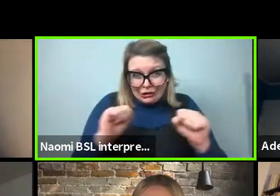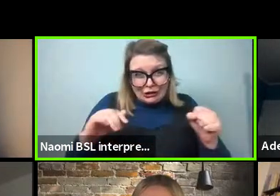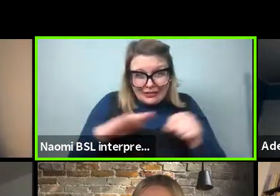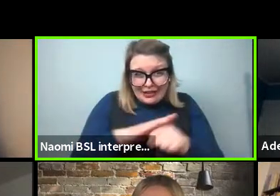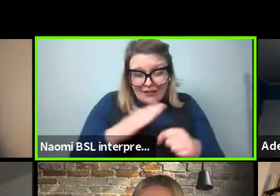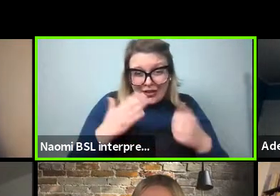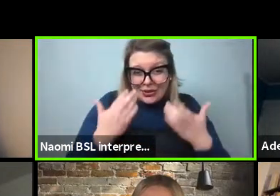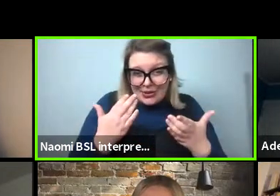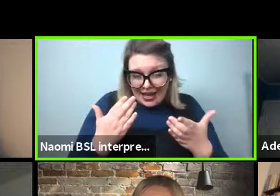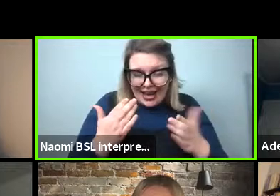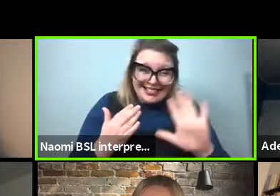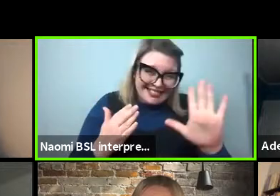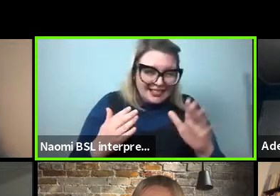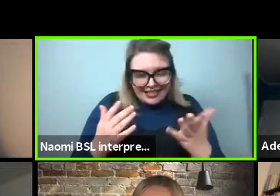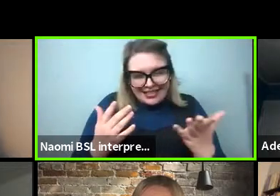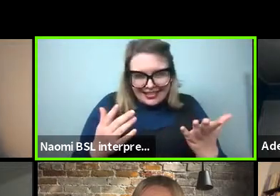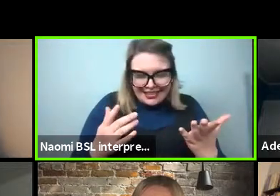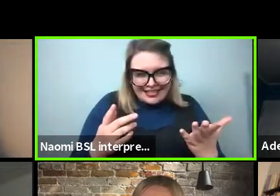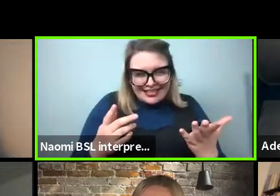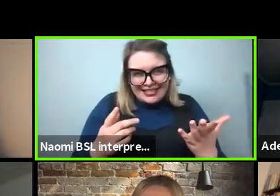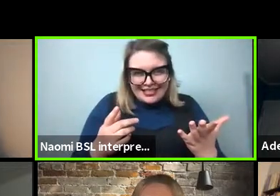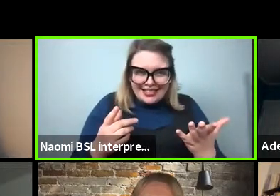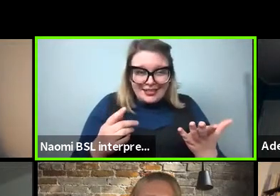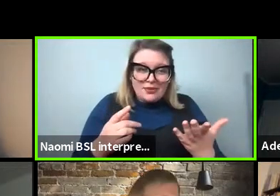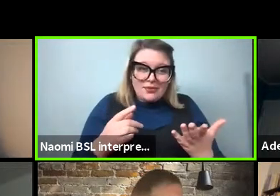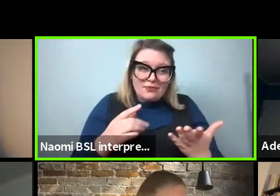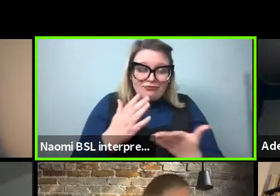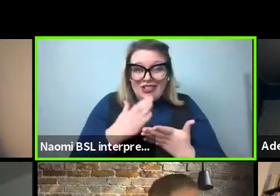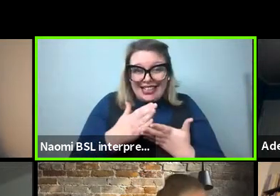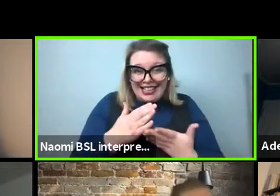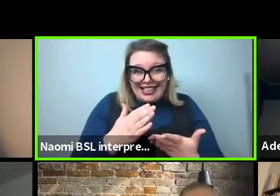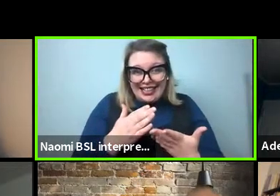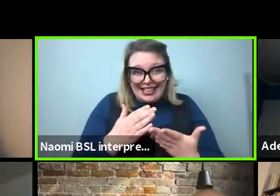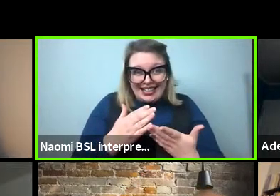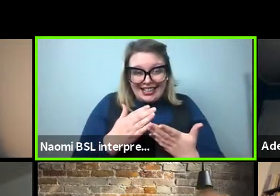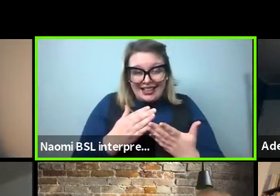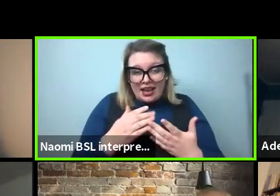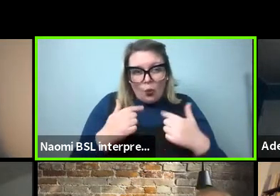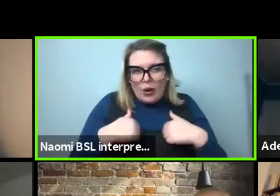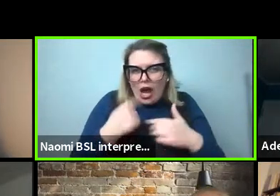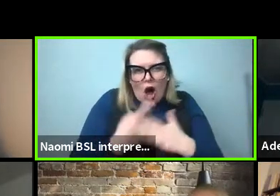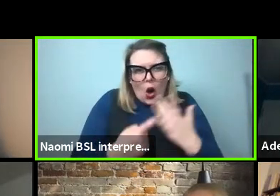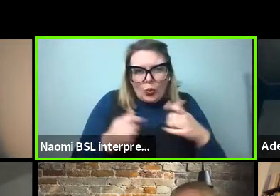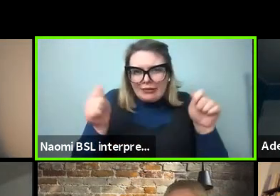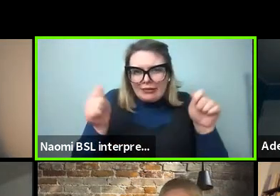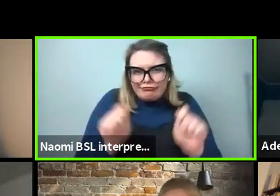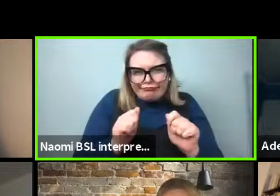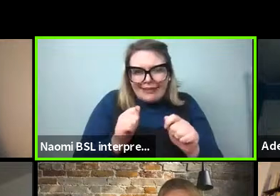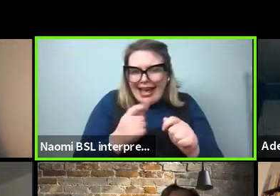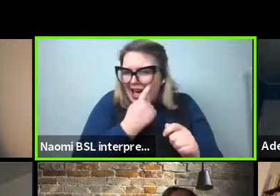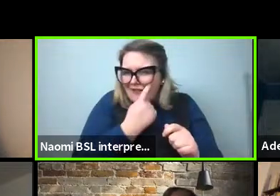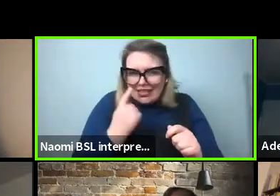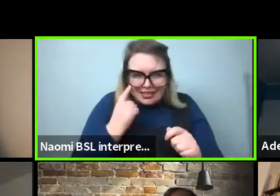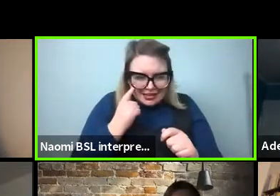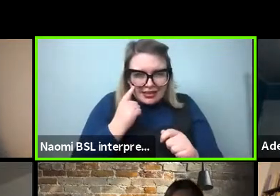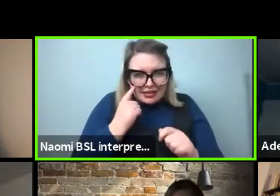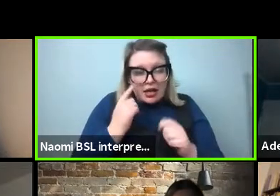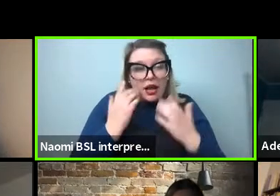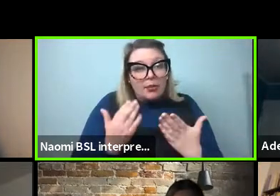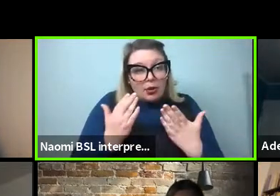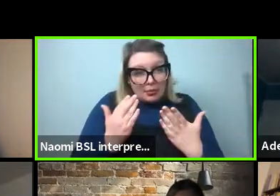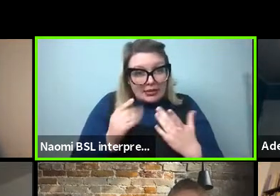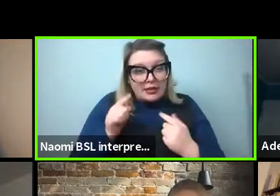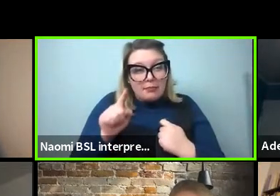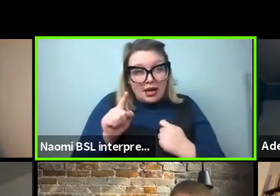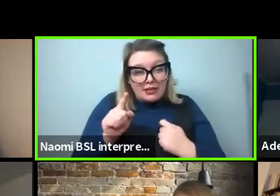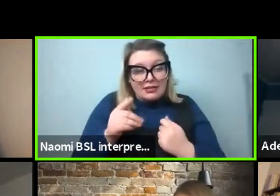you know, in part because we, you we only have kind of very, uh, rough evidence for it is the existence of whether, whether language has,